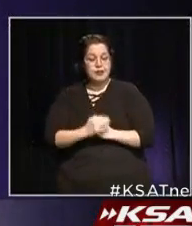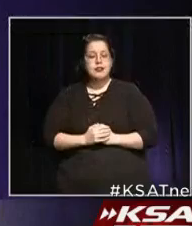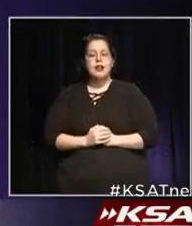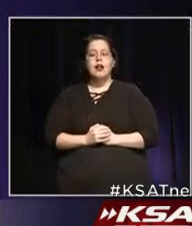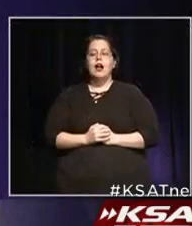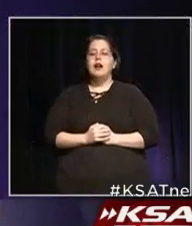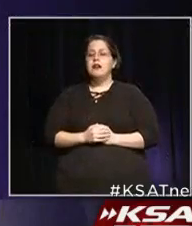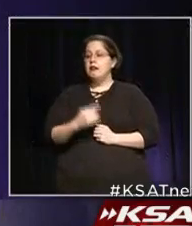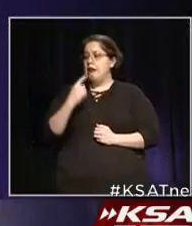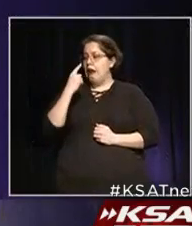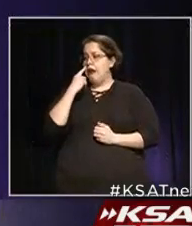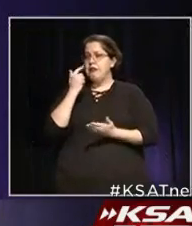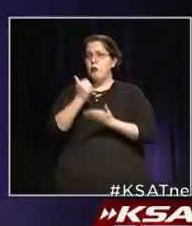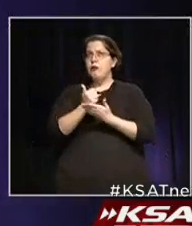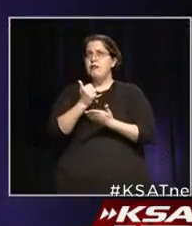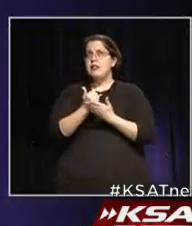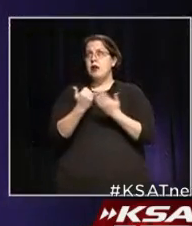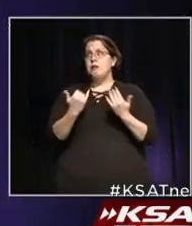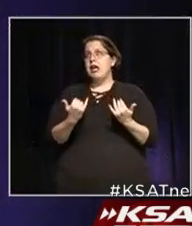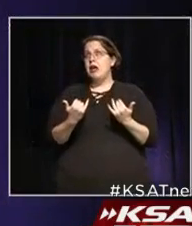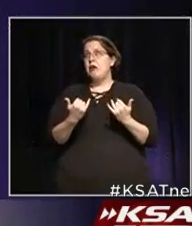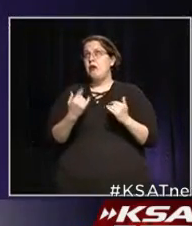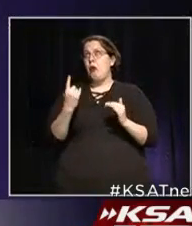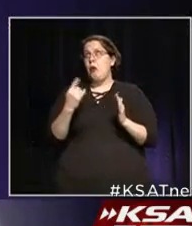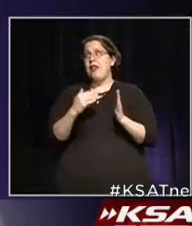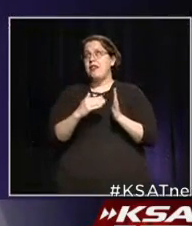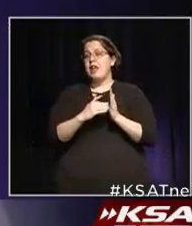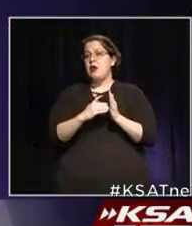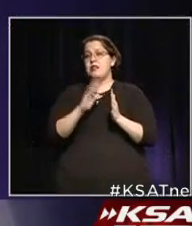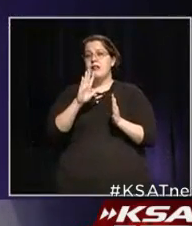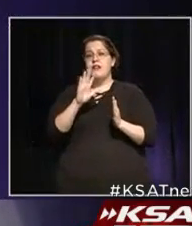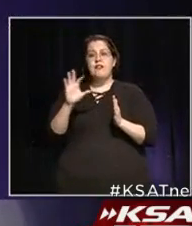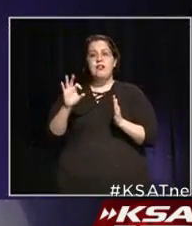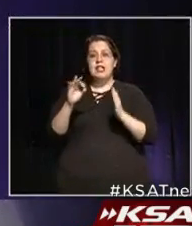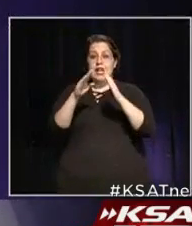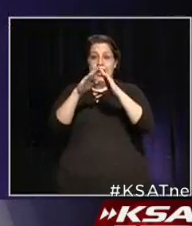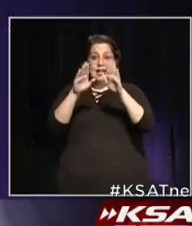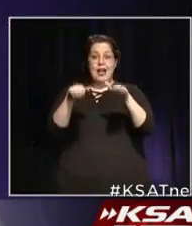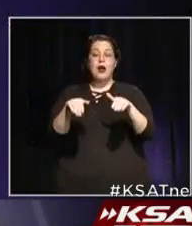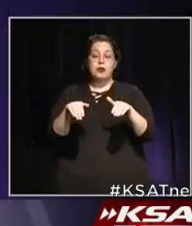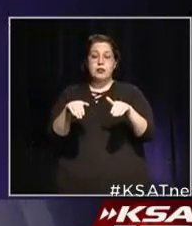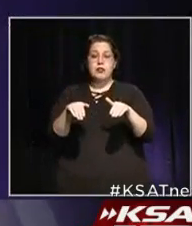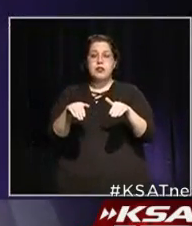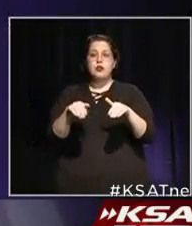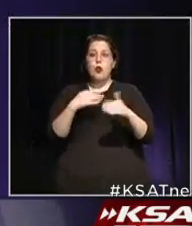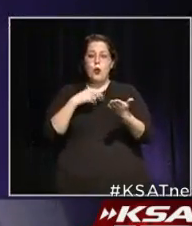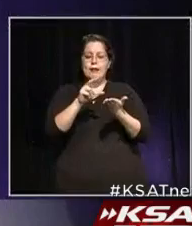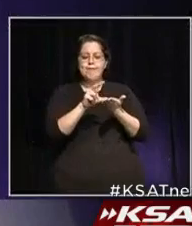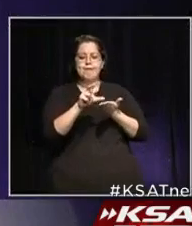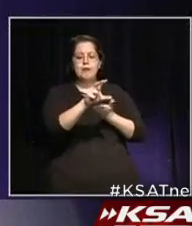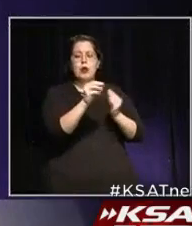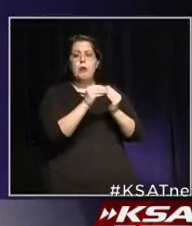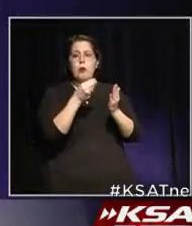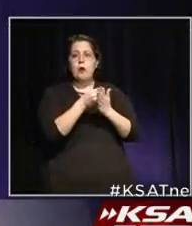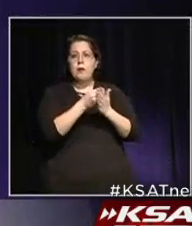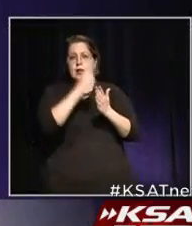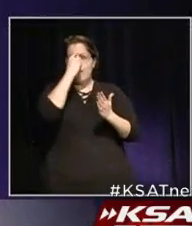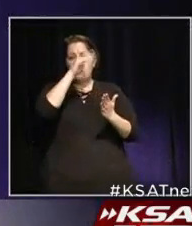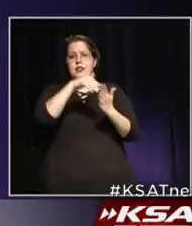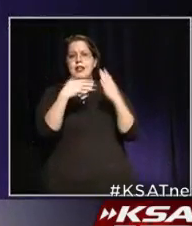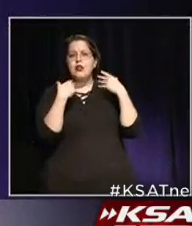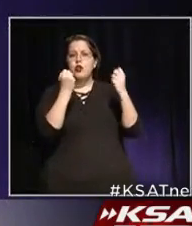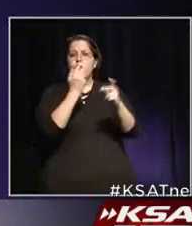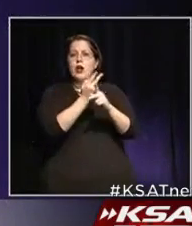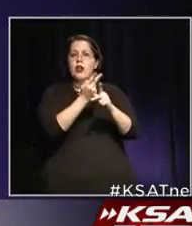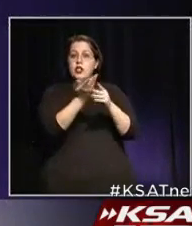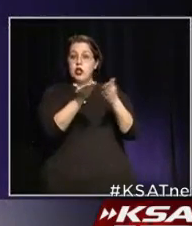I think we've assisted now 1,059 households. We did allocate more money for the Center for Healthcare Services